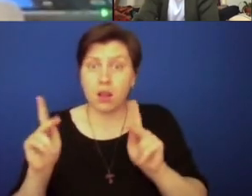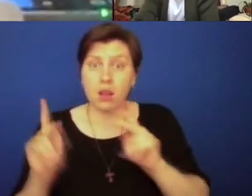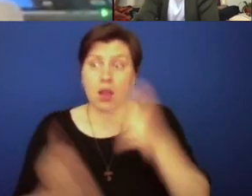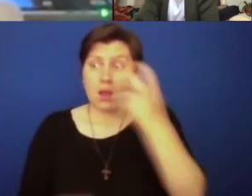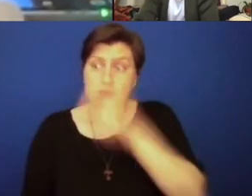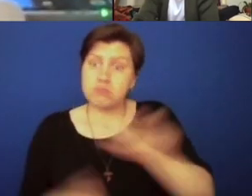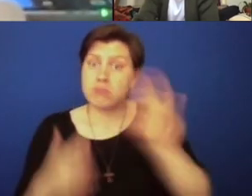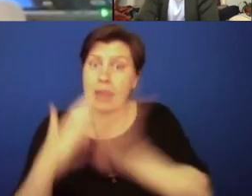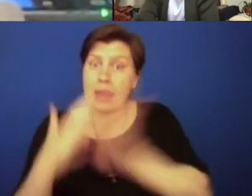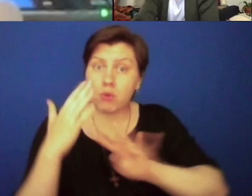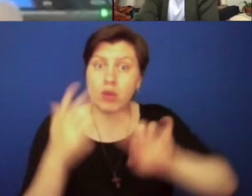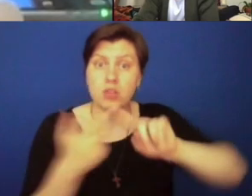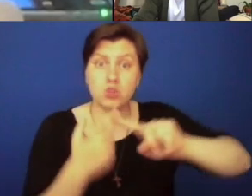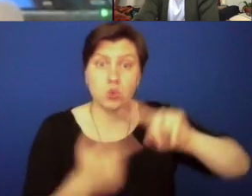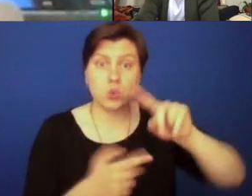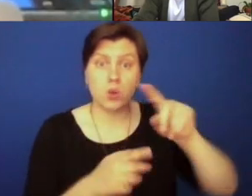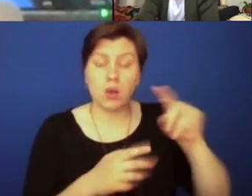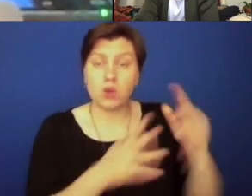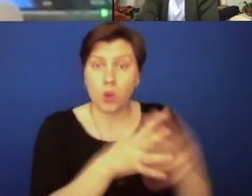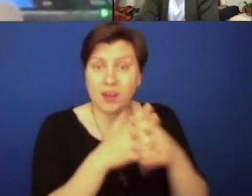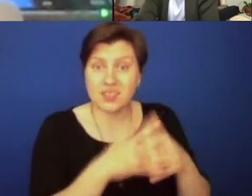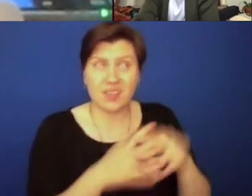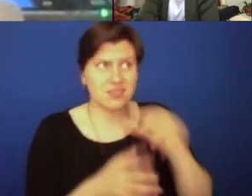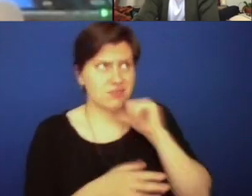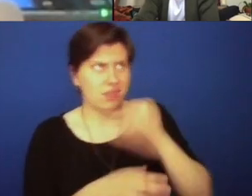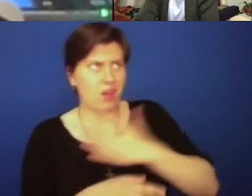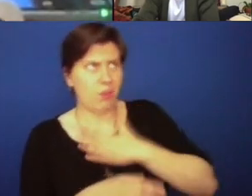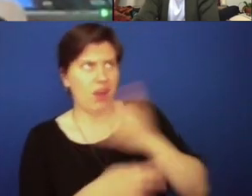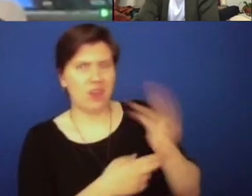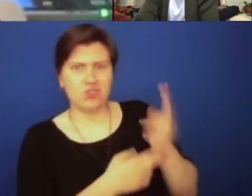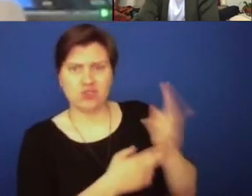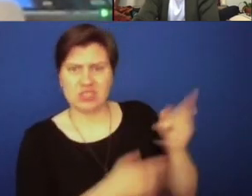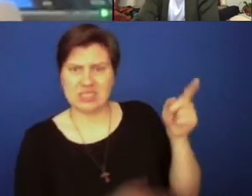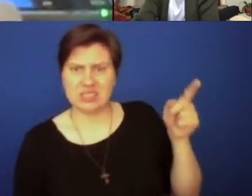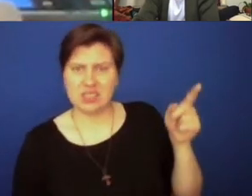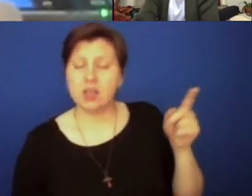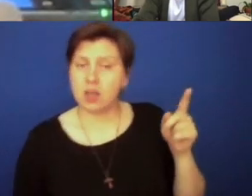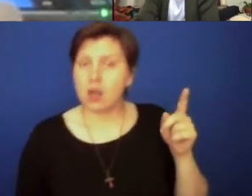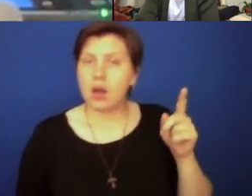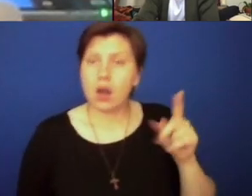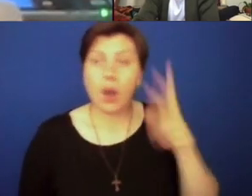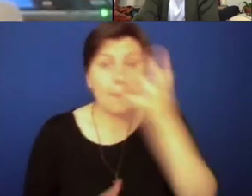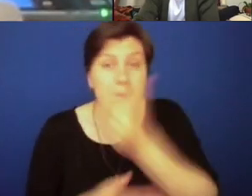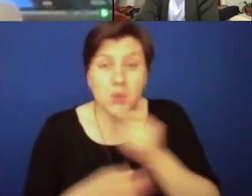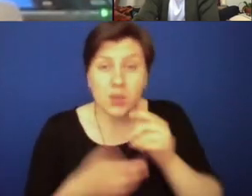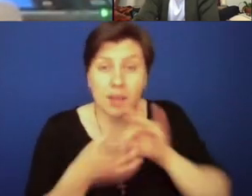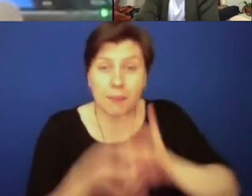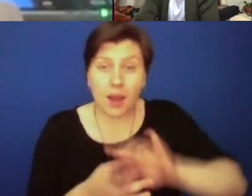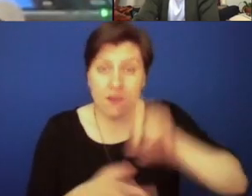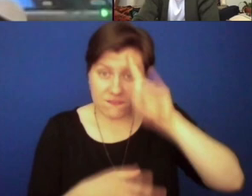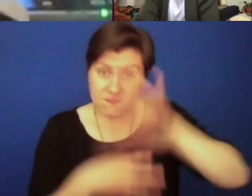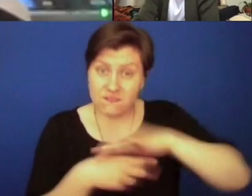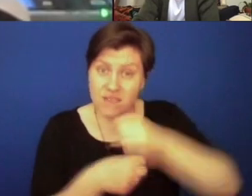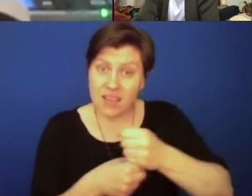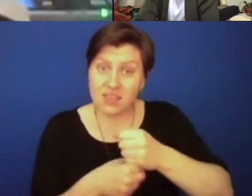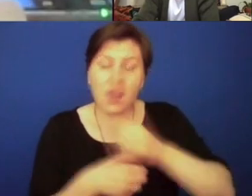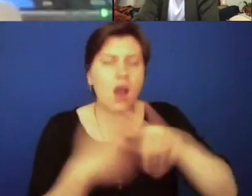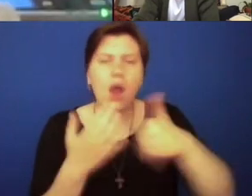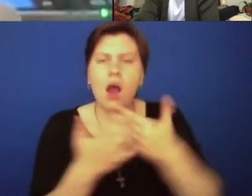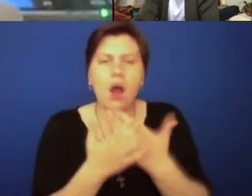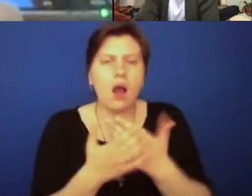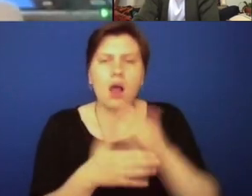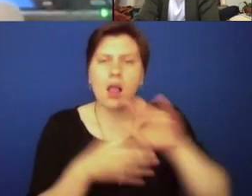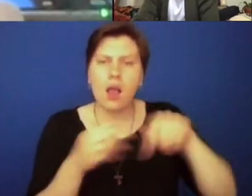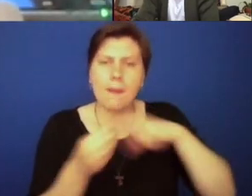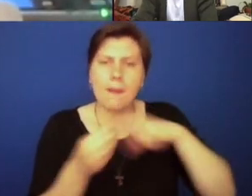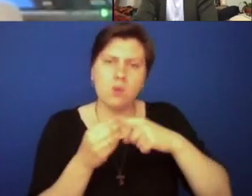are coming to the United States. You know, and this whole idea of the beauty of our faith is that it's all about enculturation. You know,